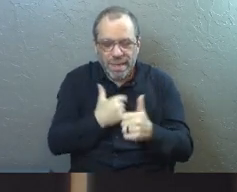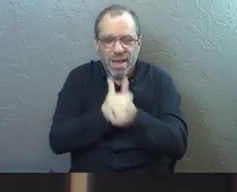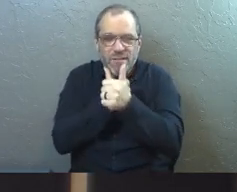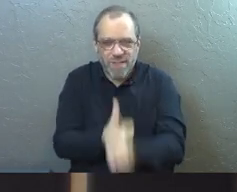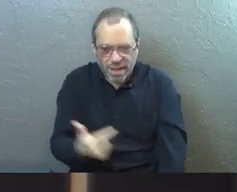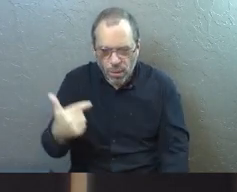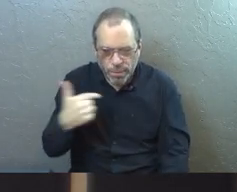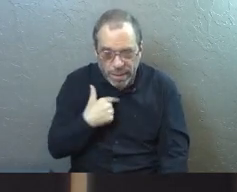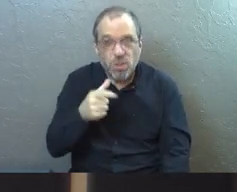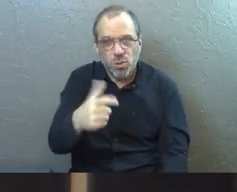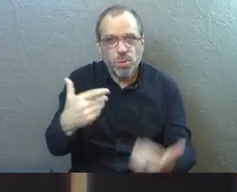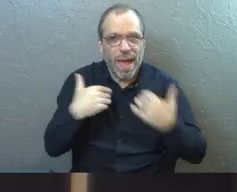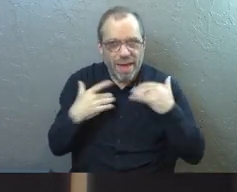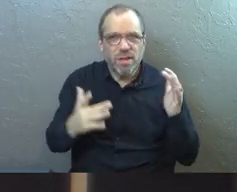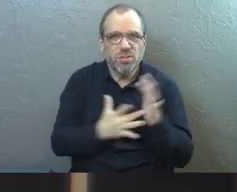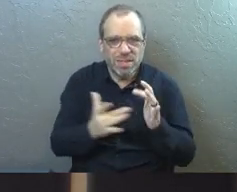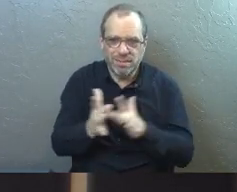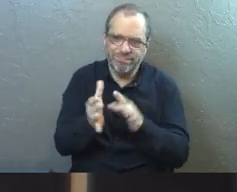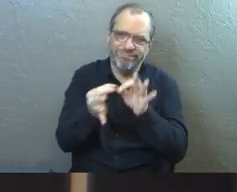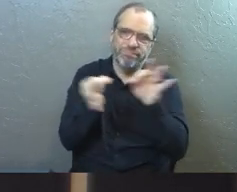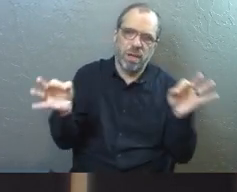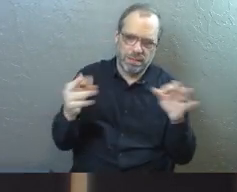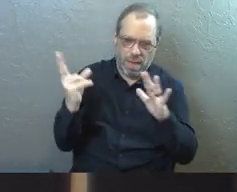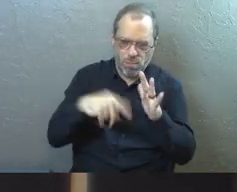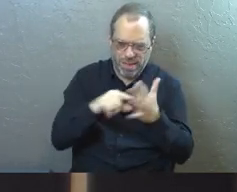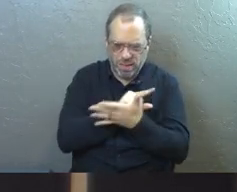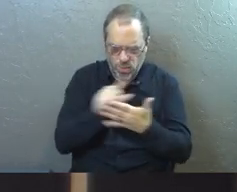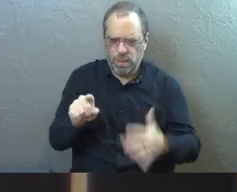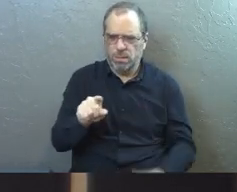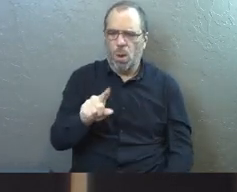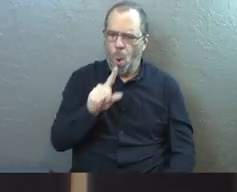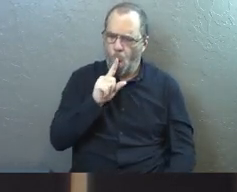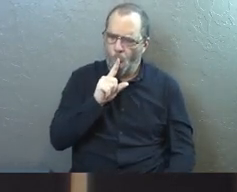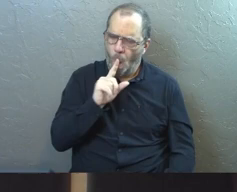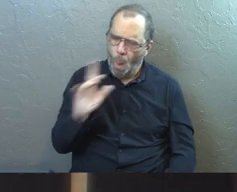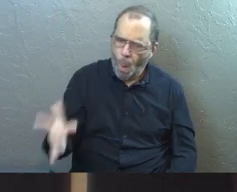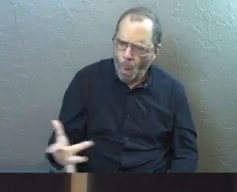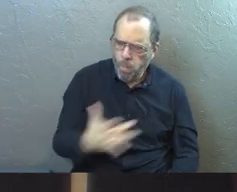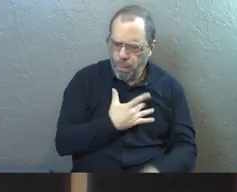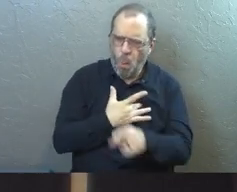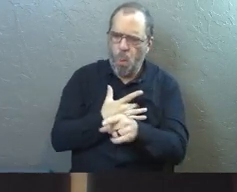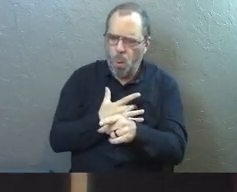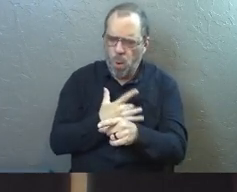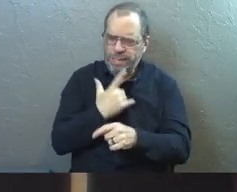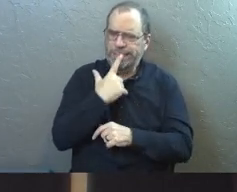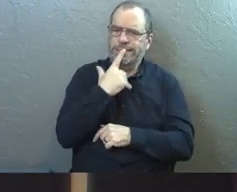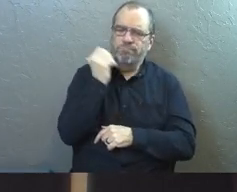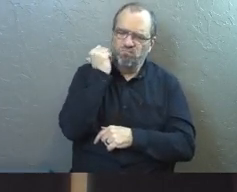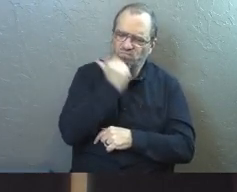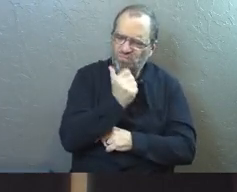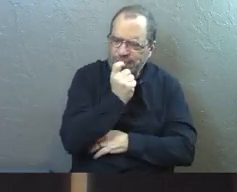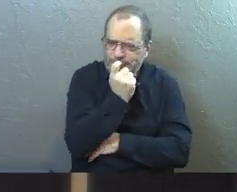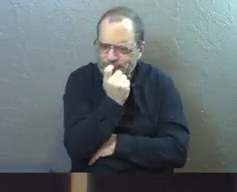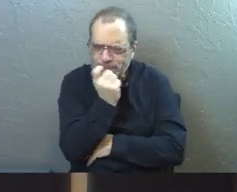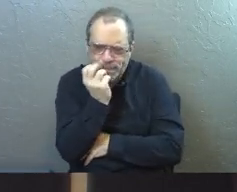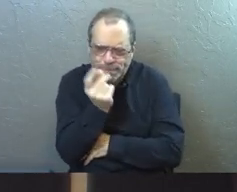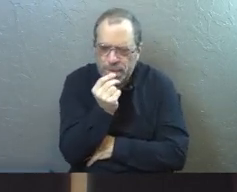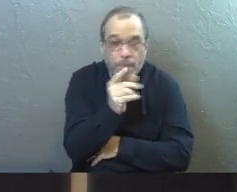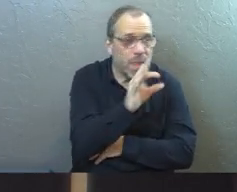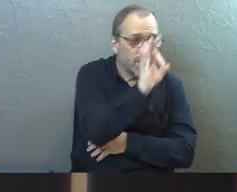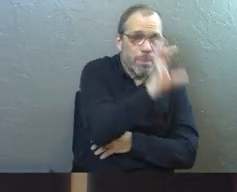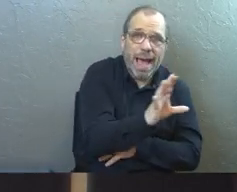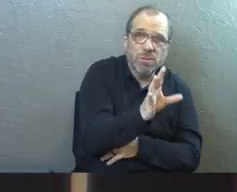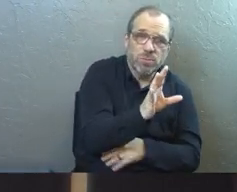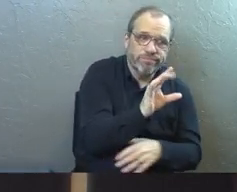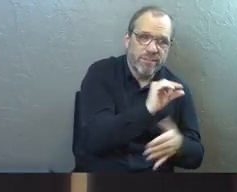you have him. That's a phrase that I read this week that I found really powerful that I've been kind of chewing on every single day. This pastor talked about